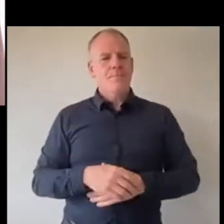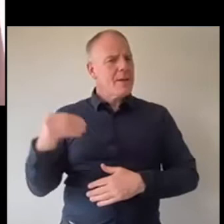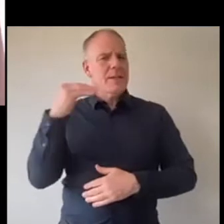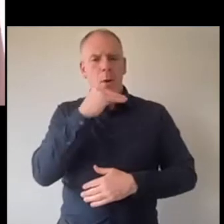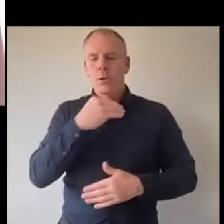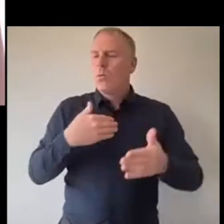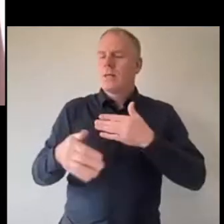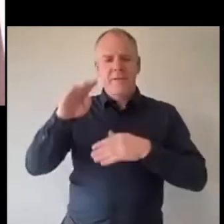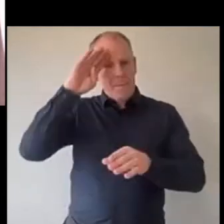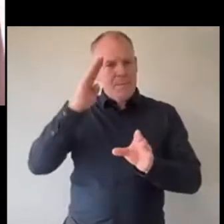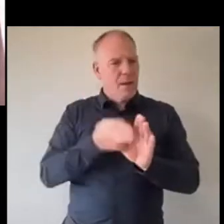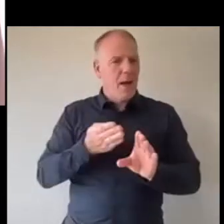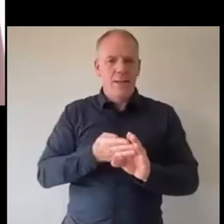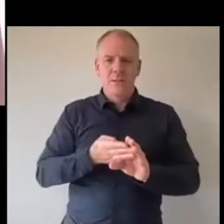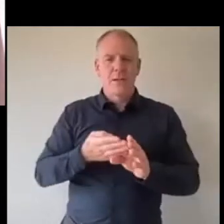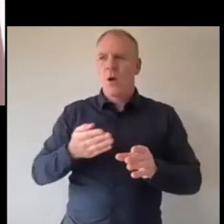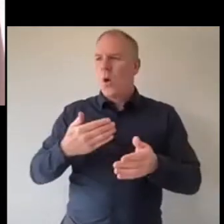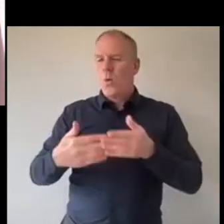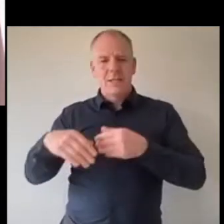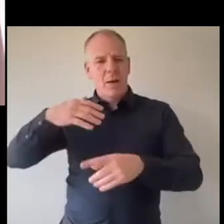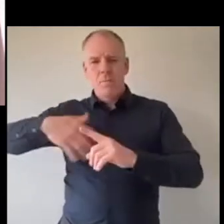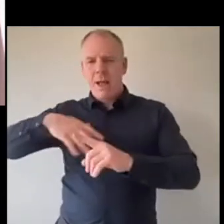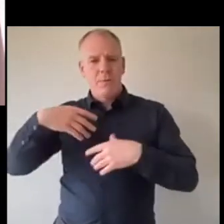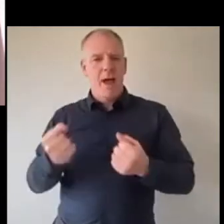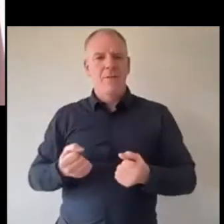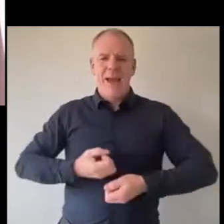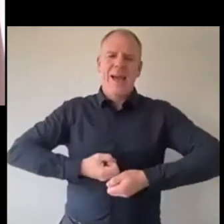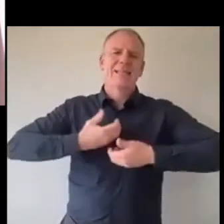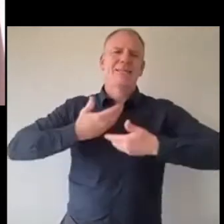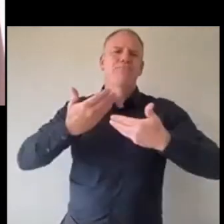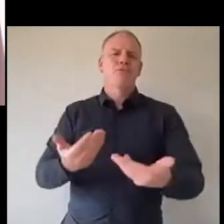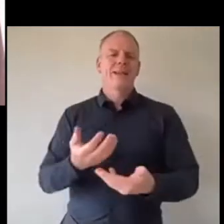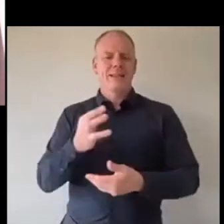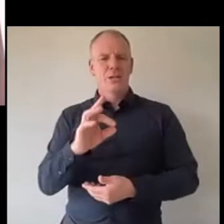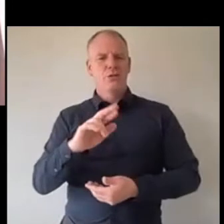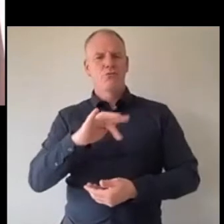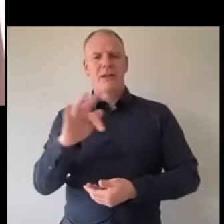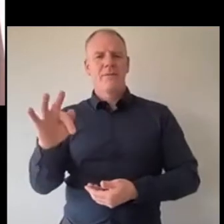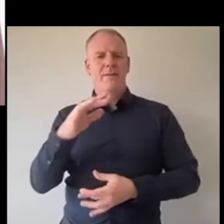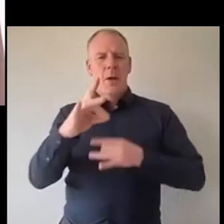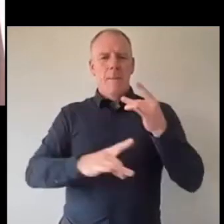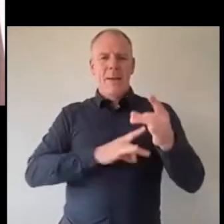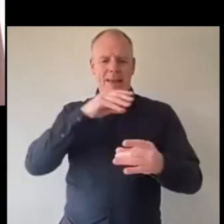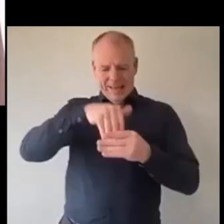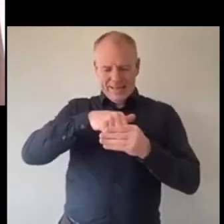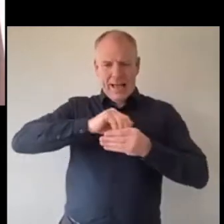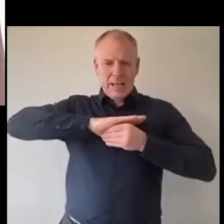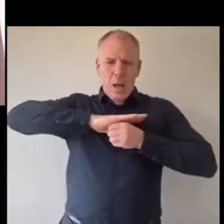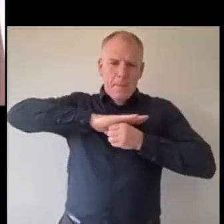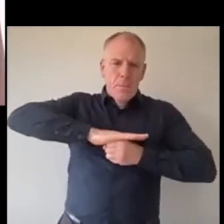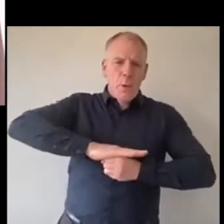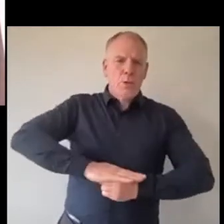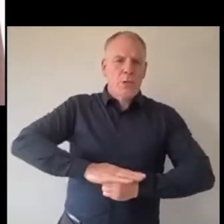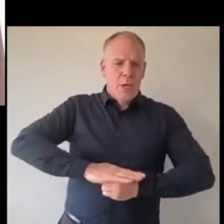belief you have express grief express it if you internalize it if you push it inwards it's going to come out somewhere